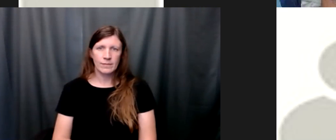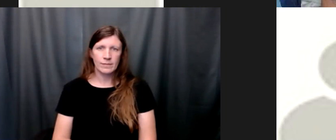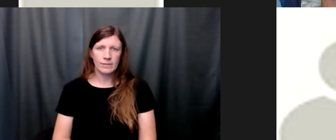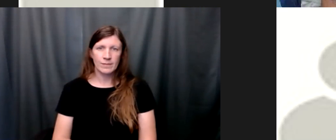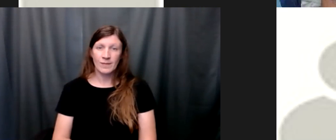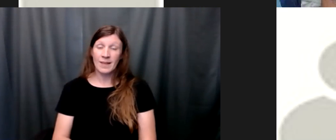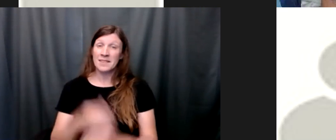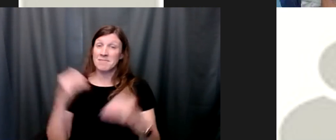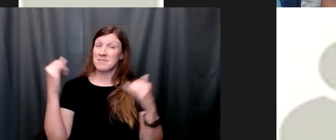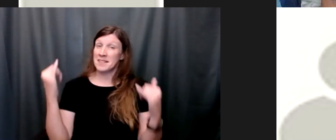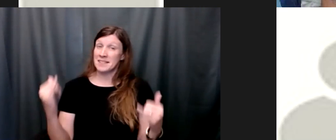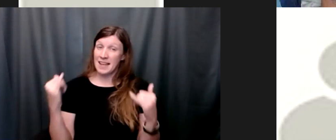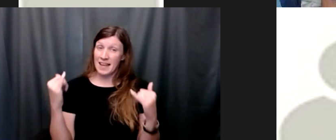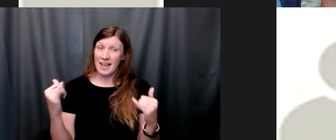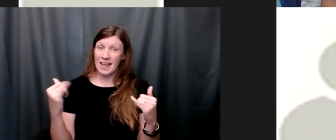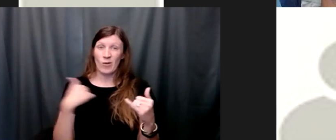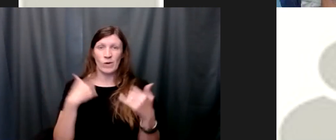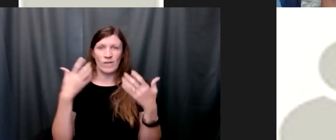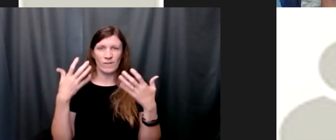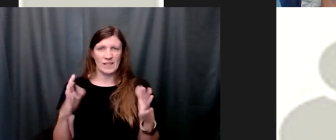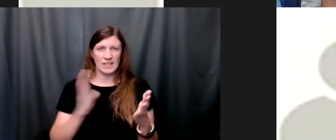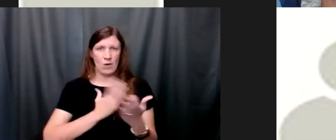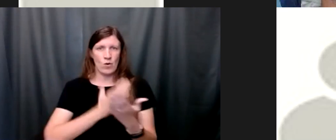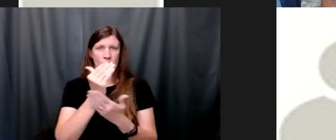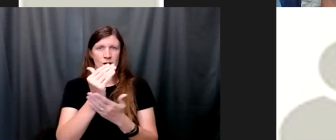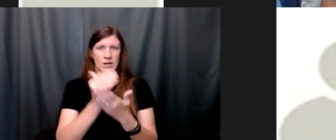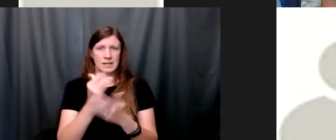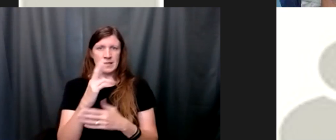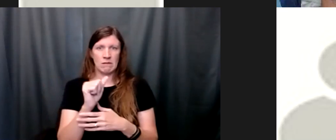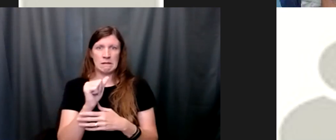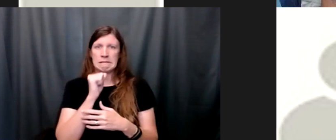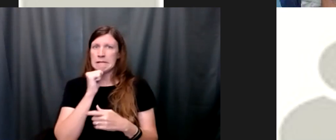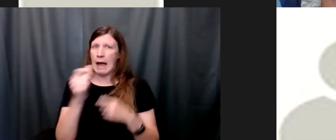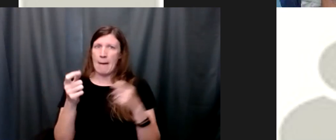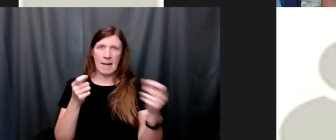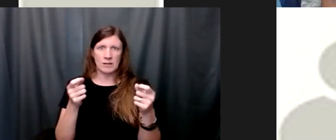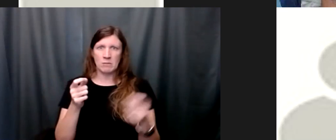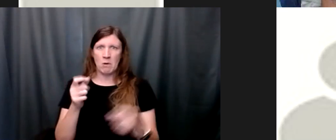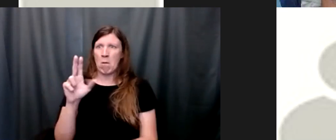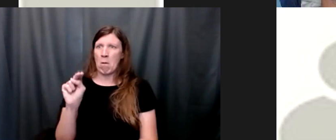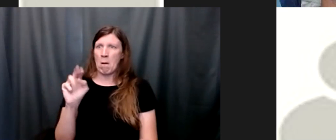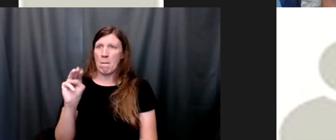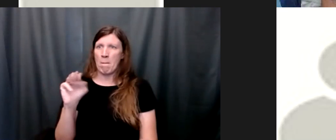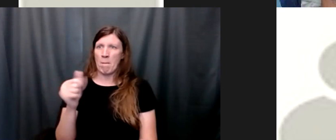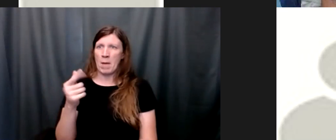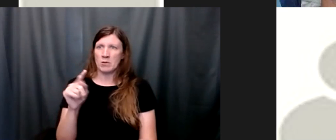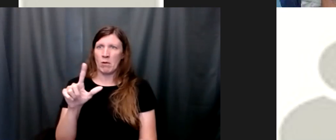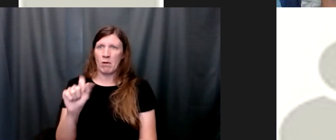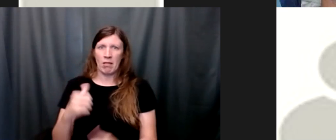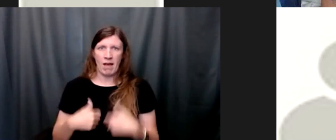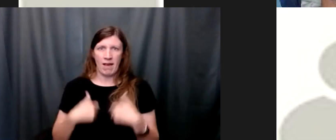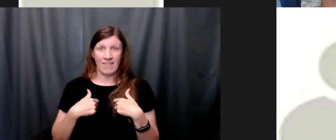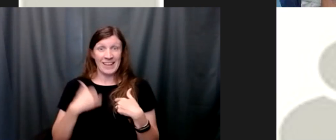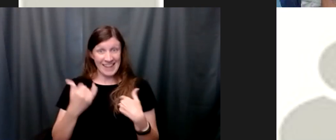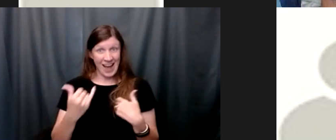so today we're concluding our series the unmanageable life does your life feel more manageable now